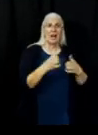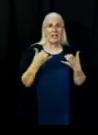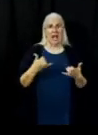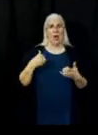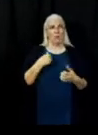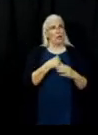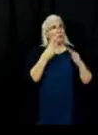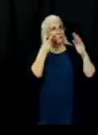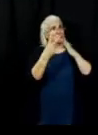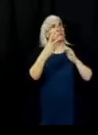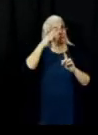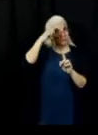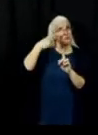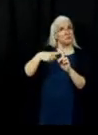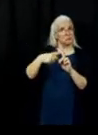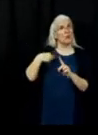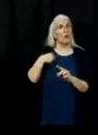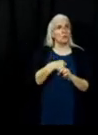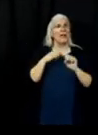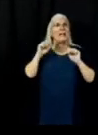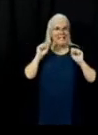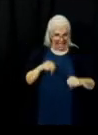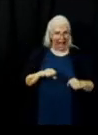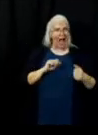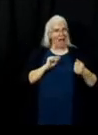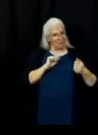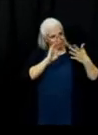direct attack approach is going to work and be successful.